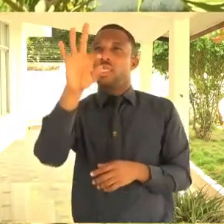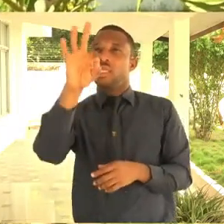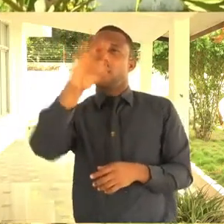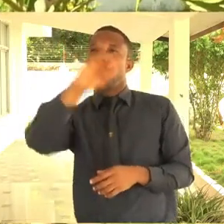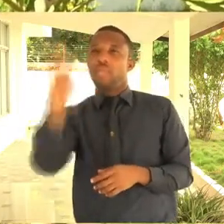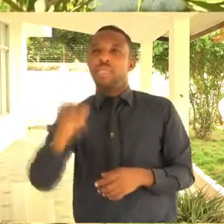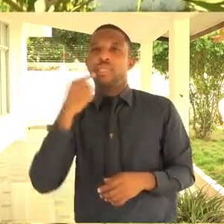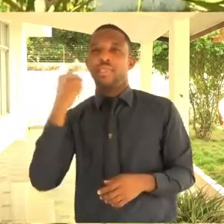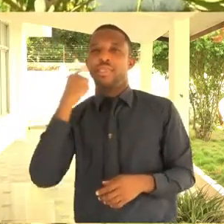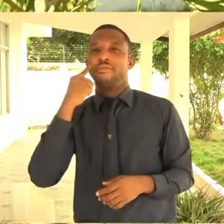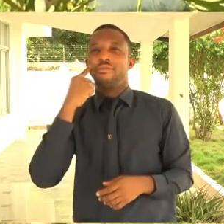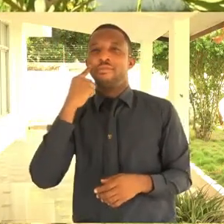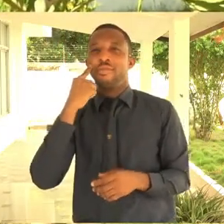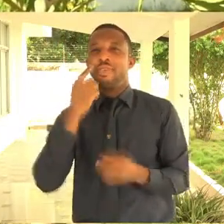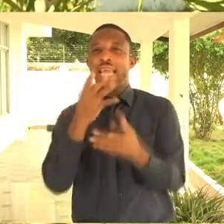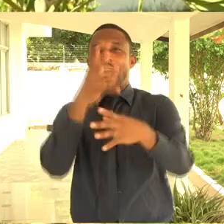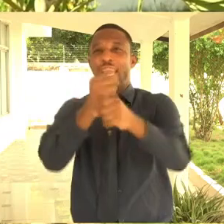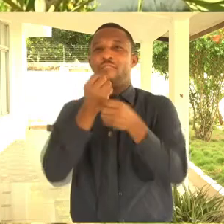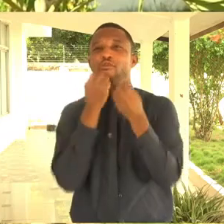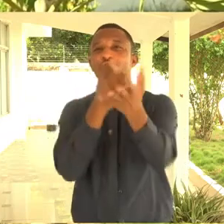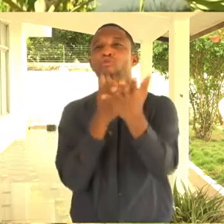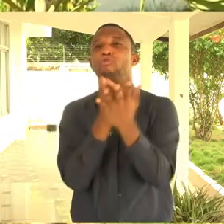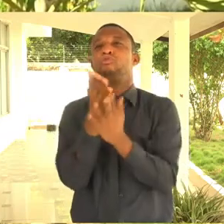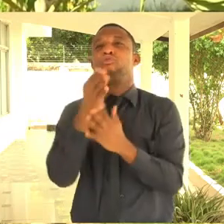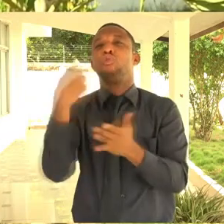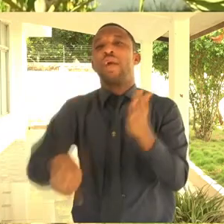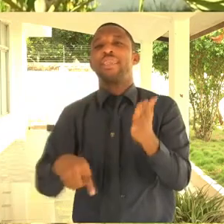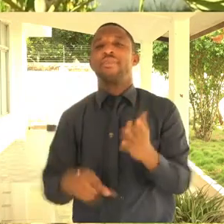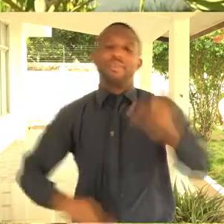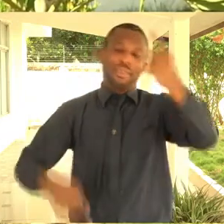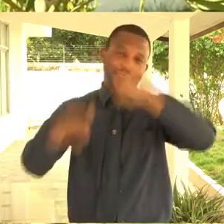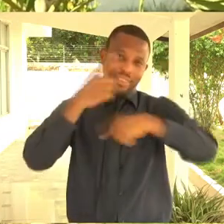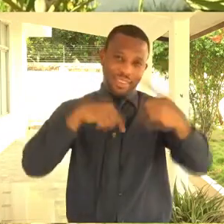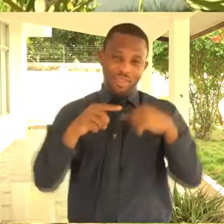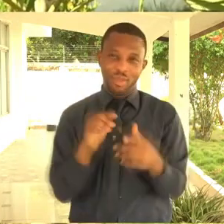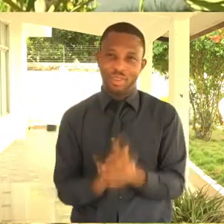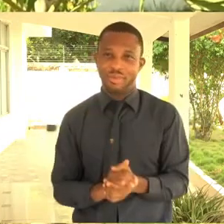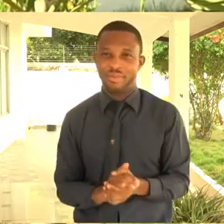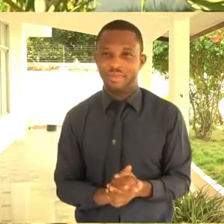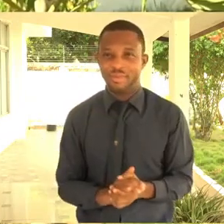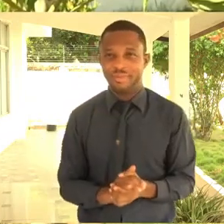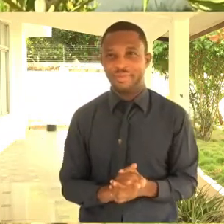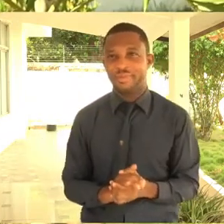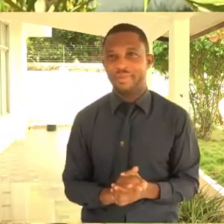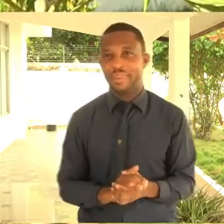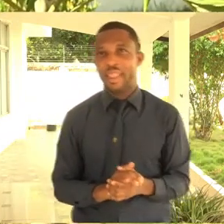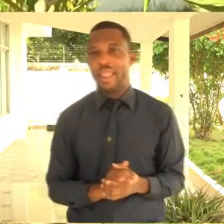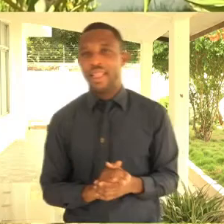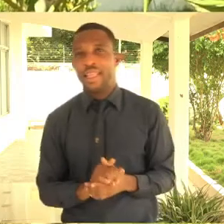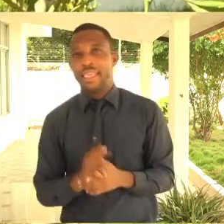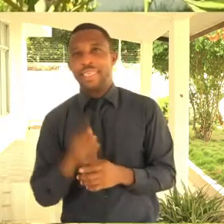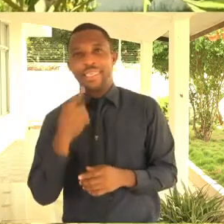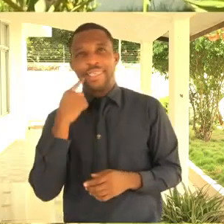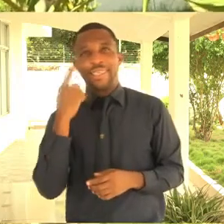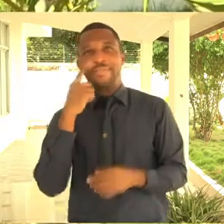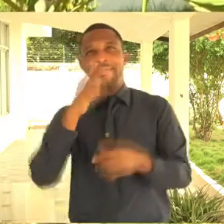So let's say 90% of deaf people can get information or access information